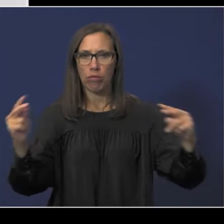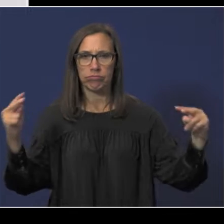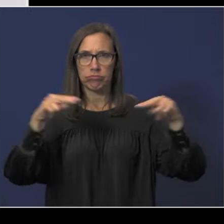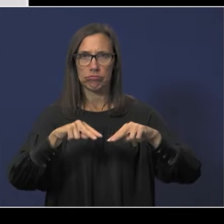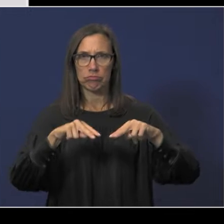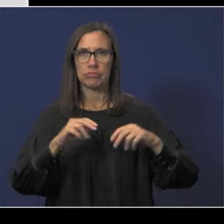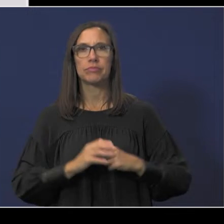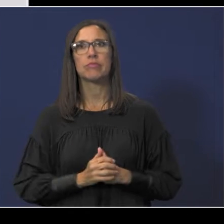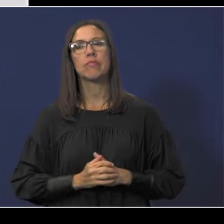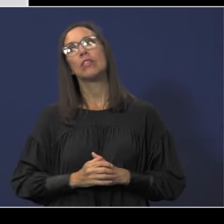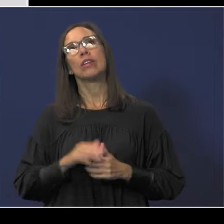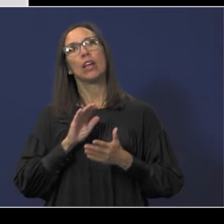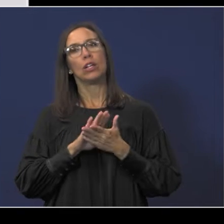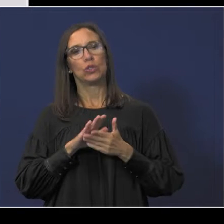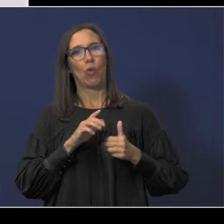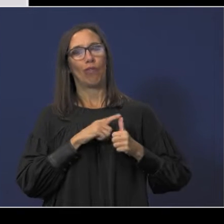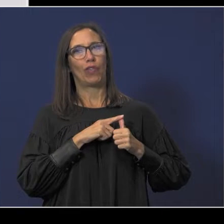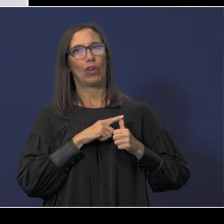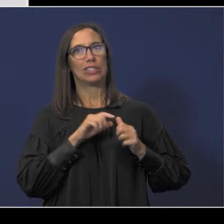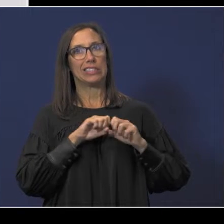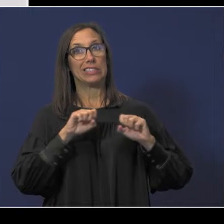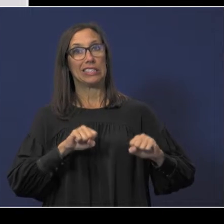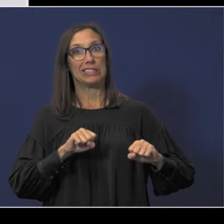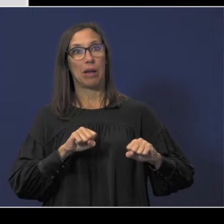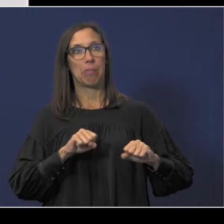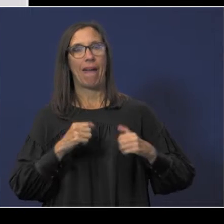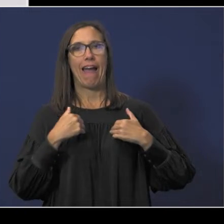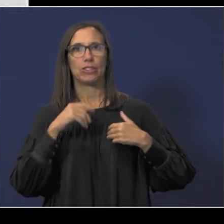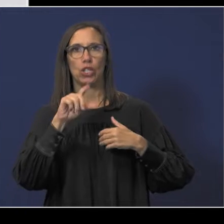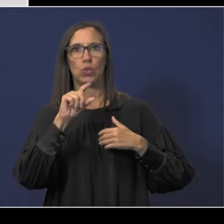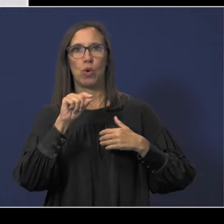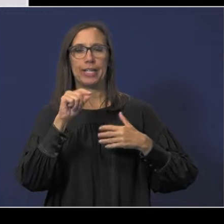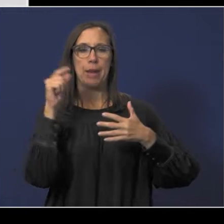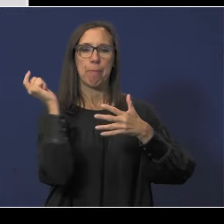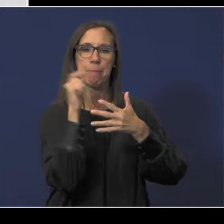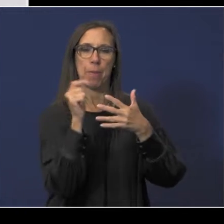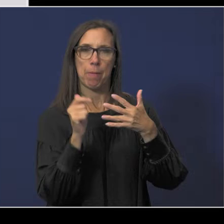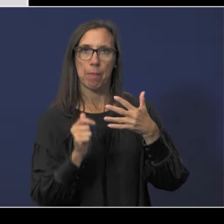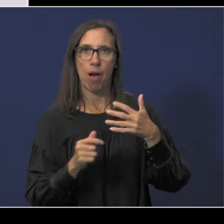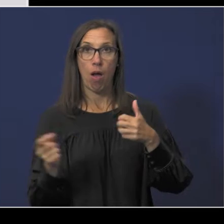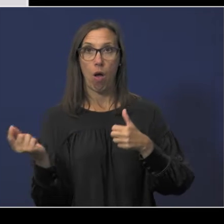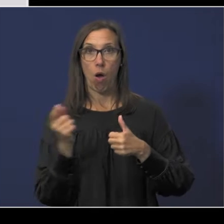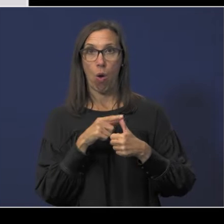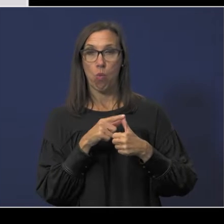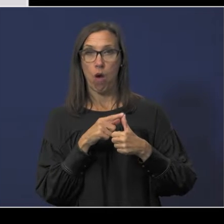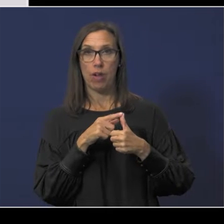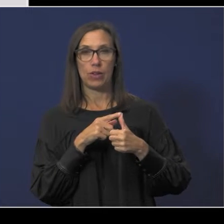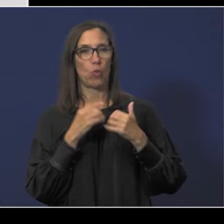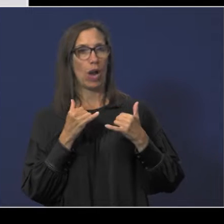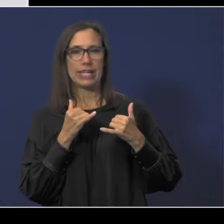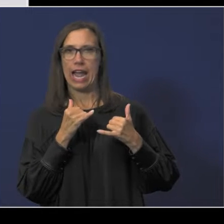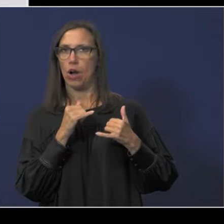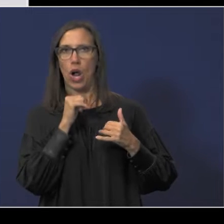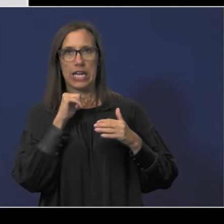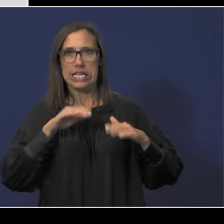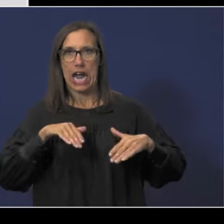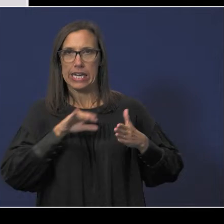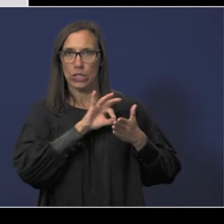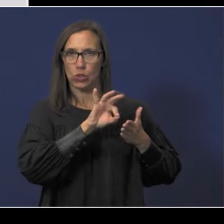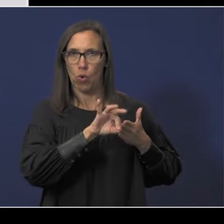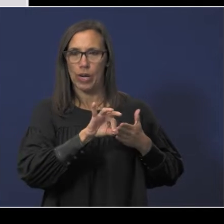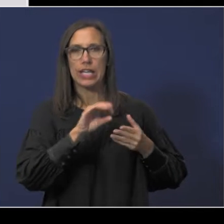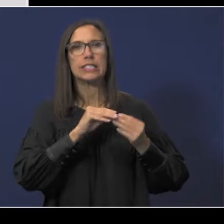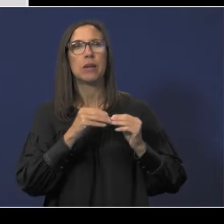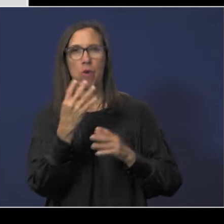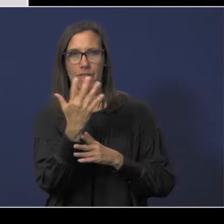The school's first rating system is based on 20 indicators. One of those indicators is not currently being scored, which is indicator